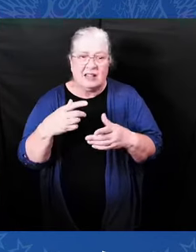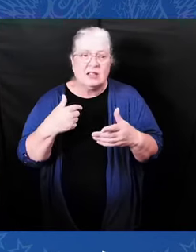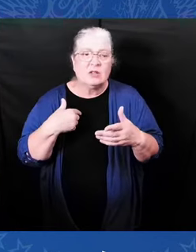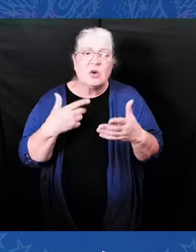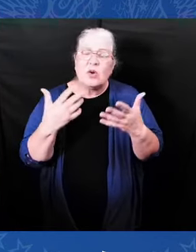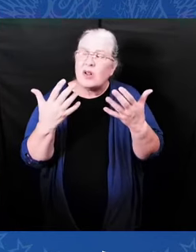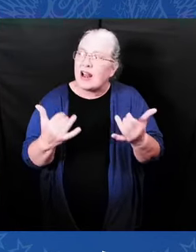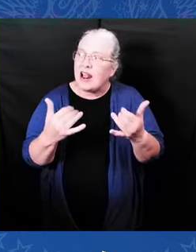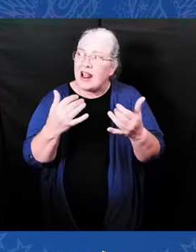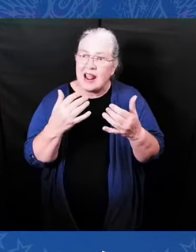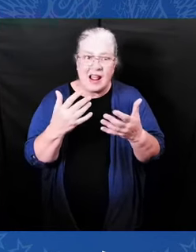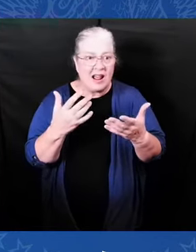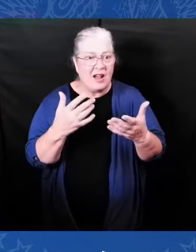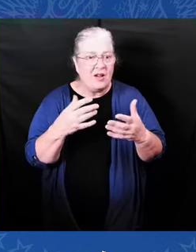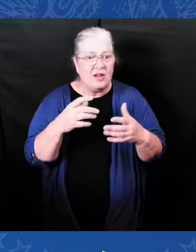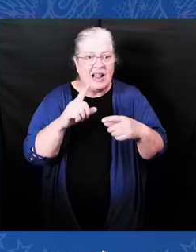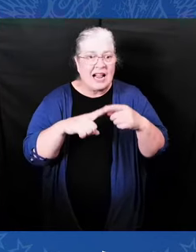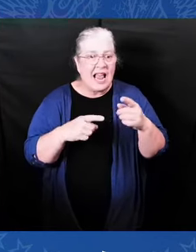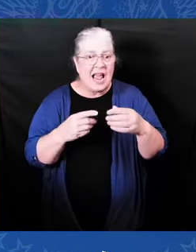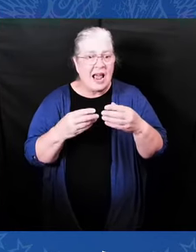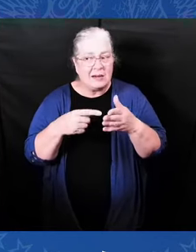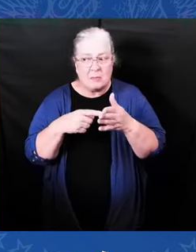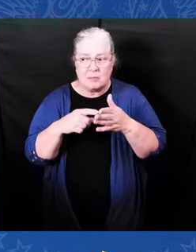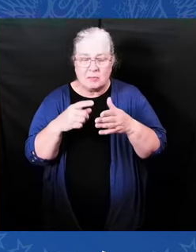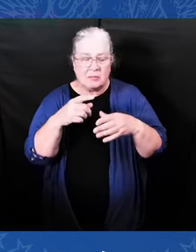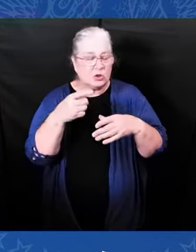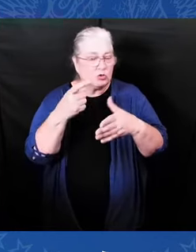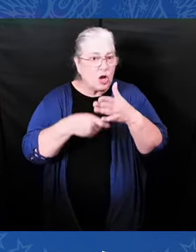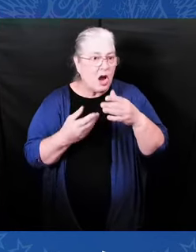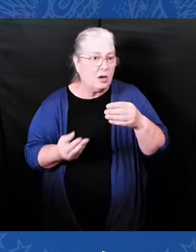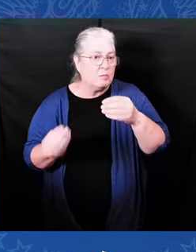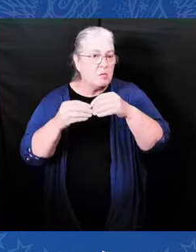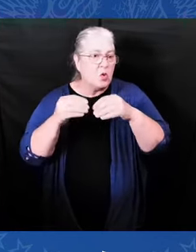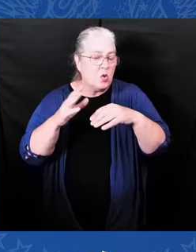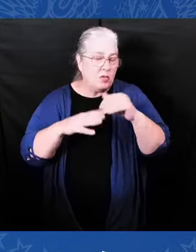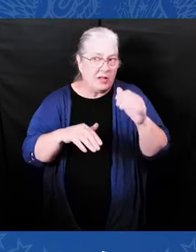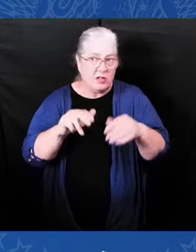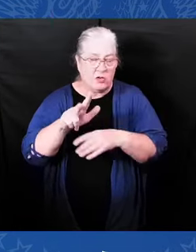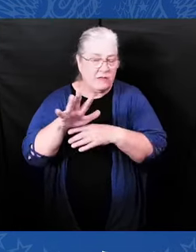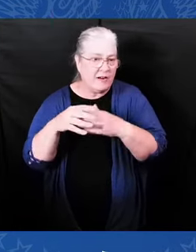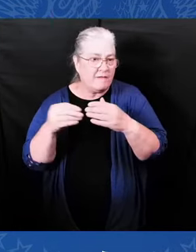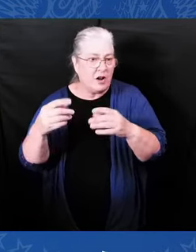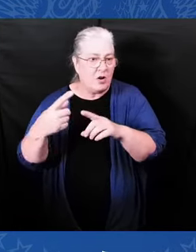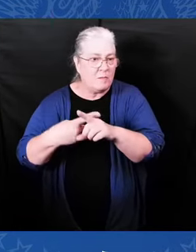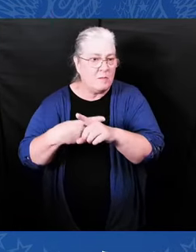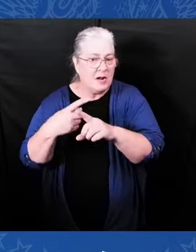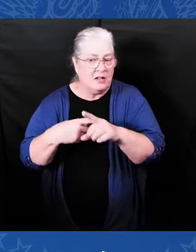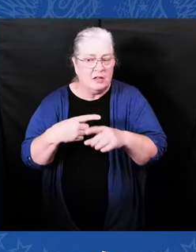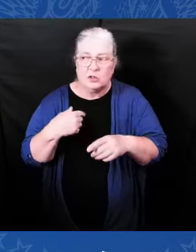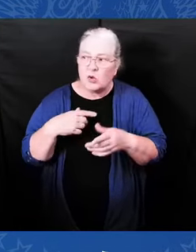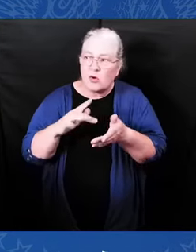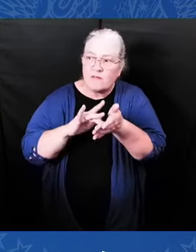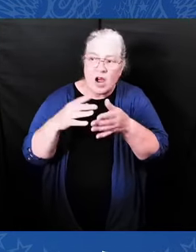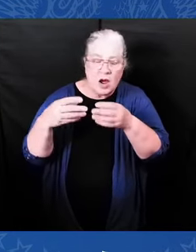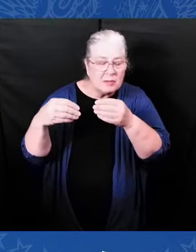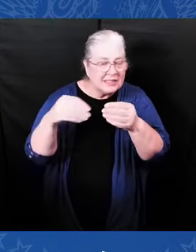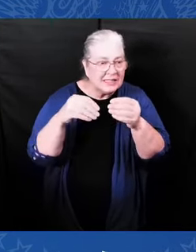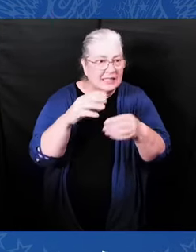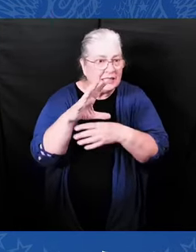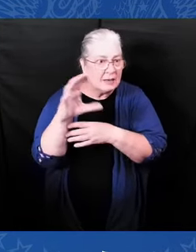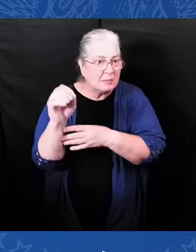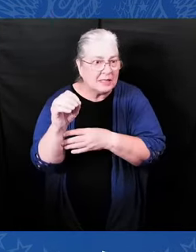are. And we did it without a single Republican vote. And by the way,